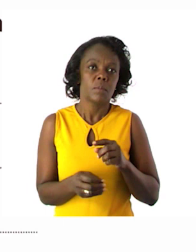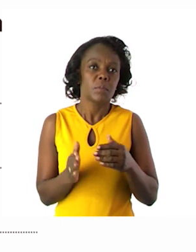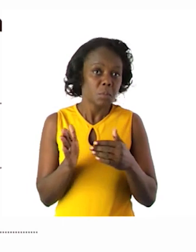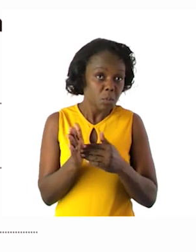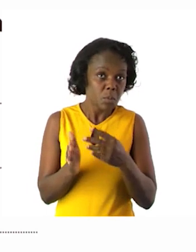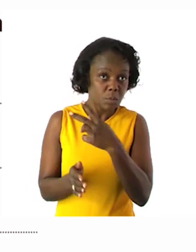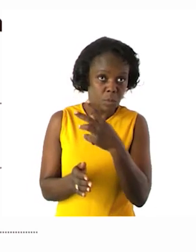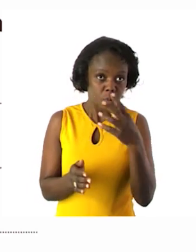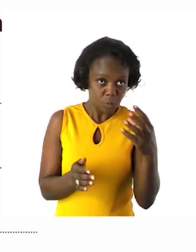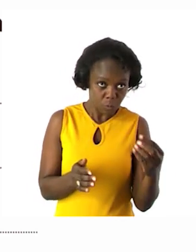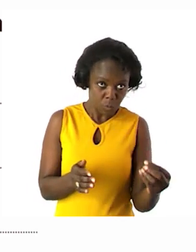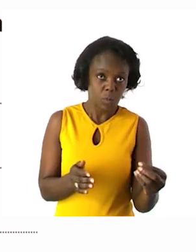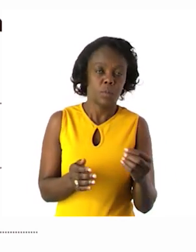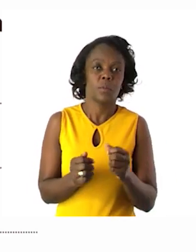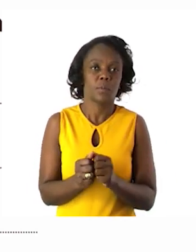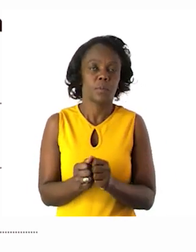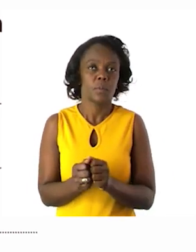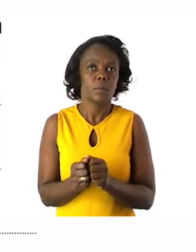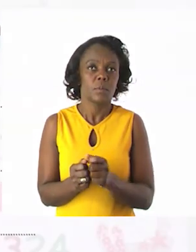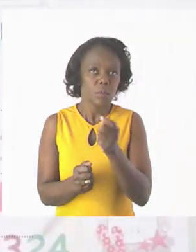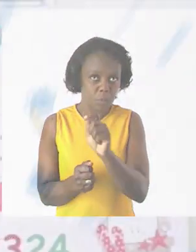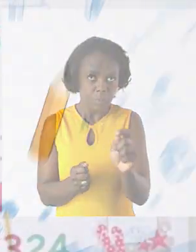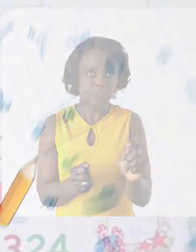So please try and write them there in the lines.